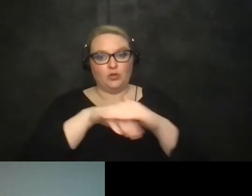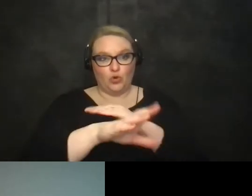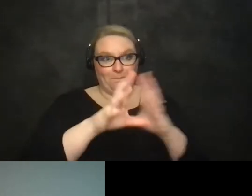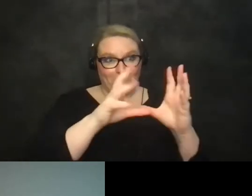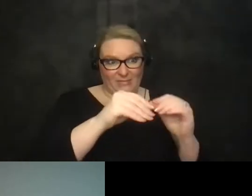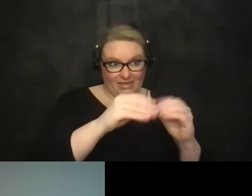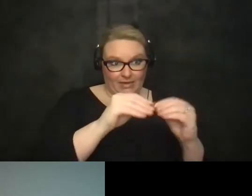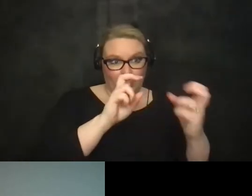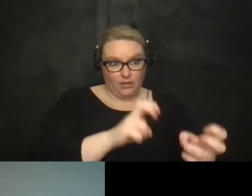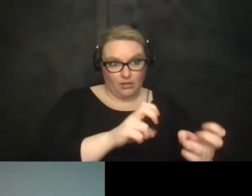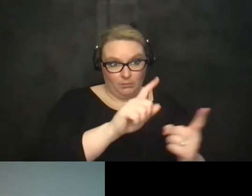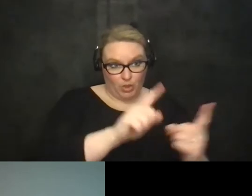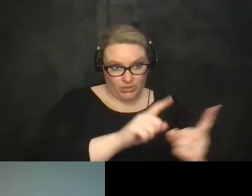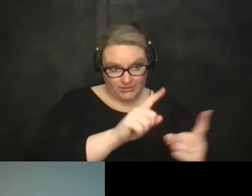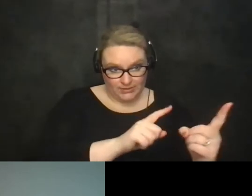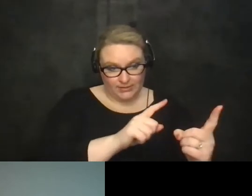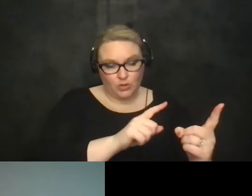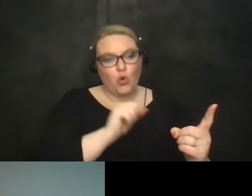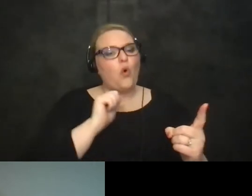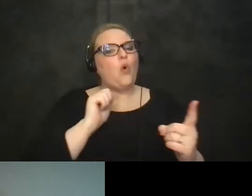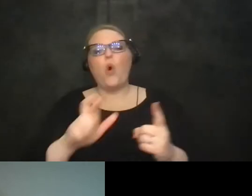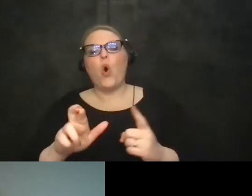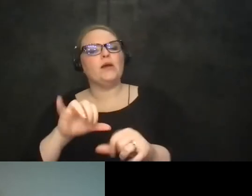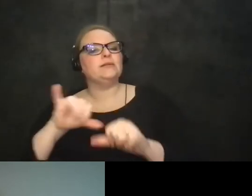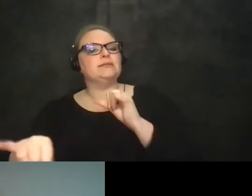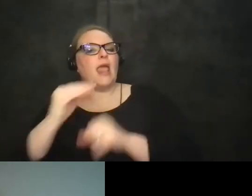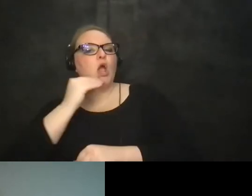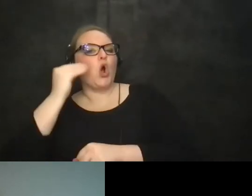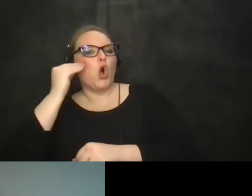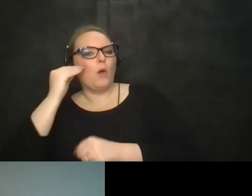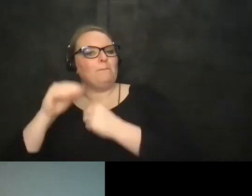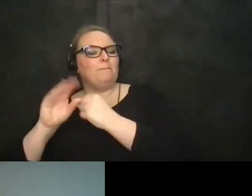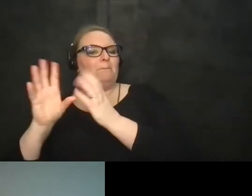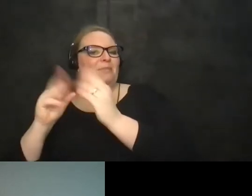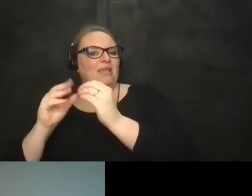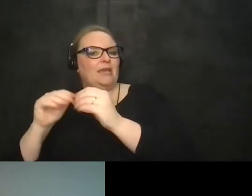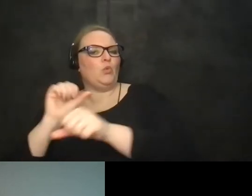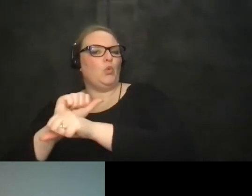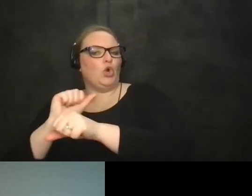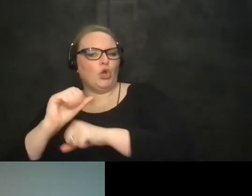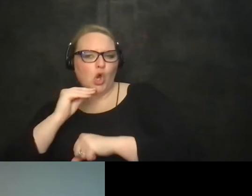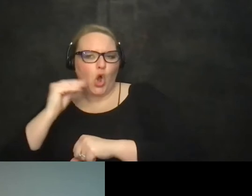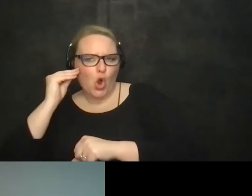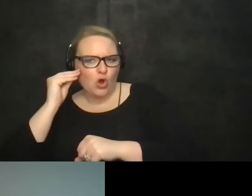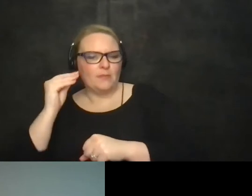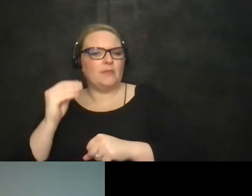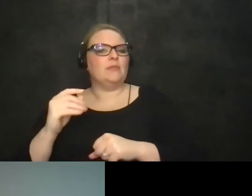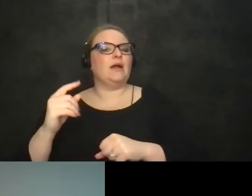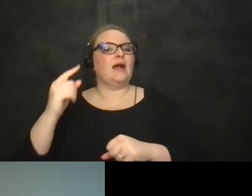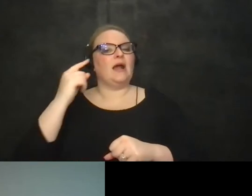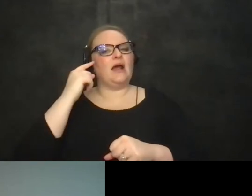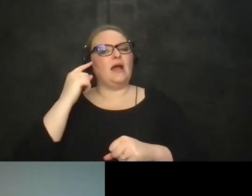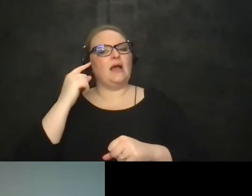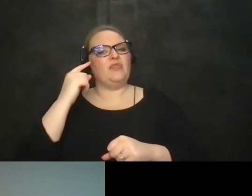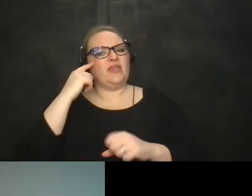that they want to do in person or they can stay home for that meeting and then work from home so i think that like i said